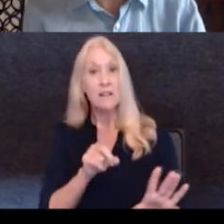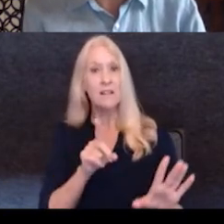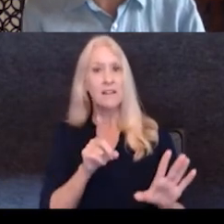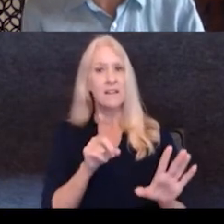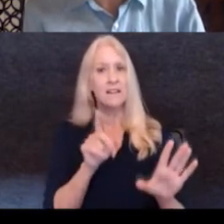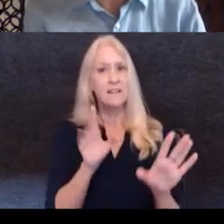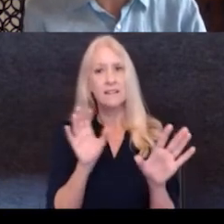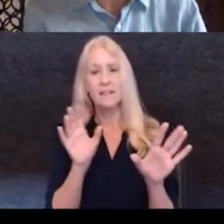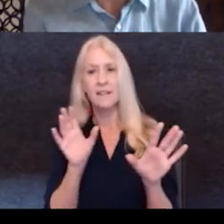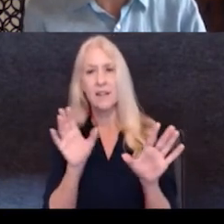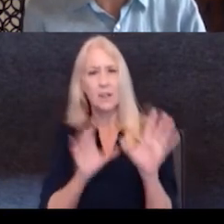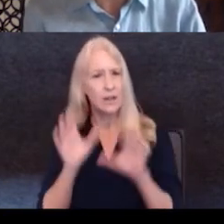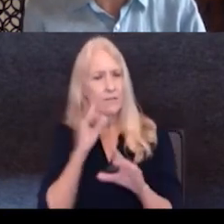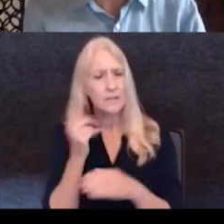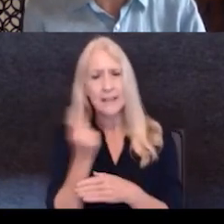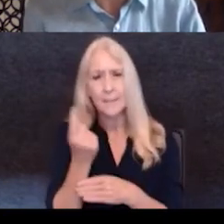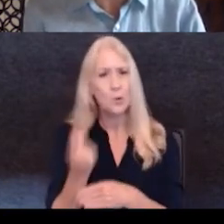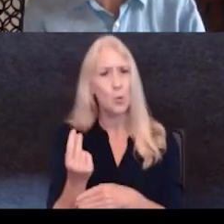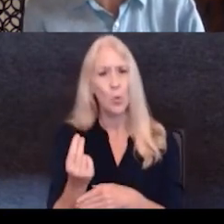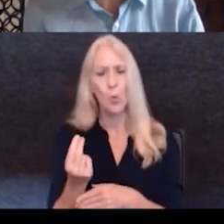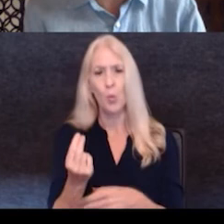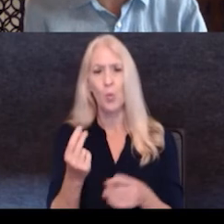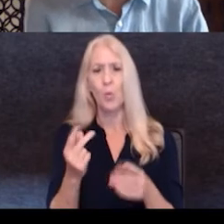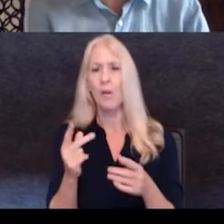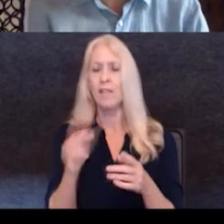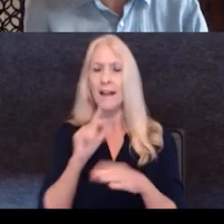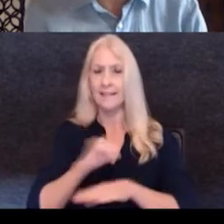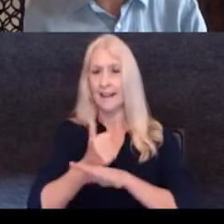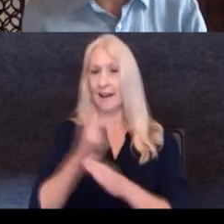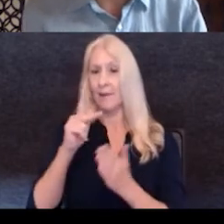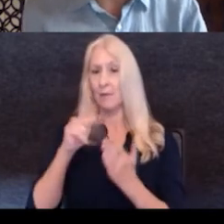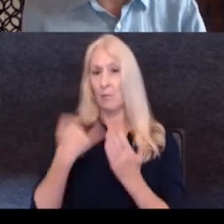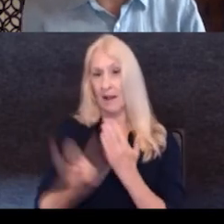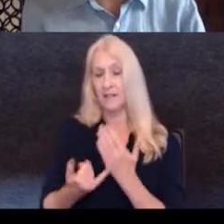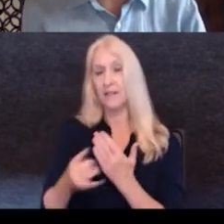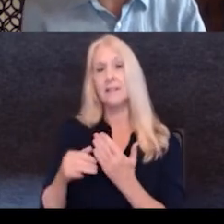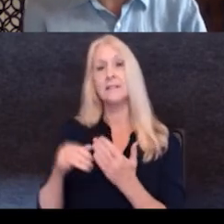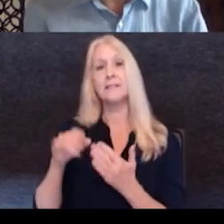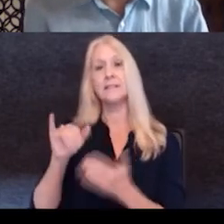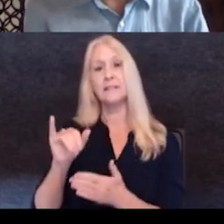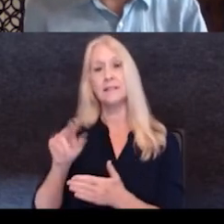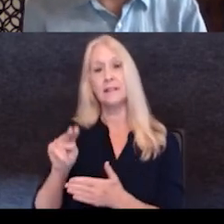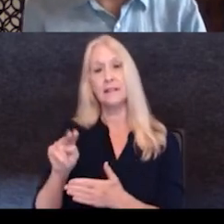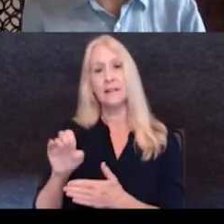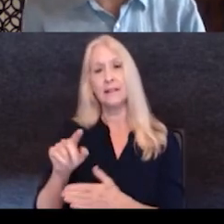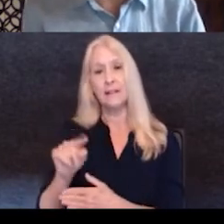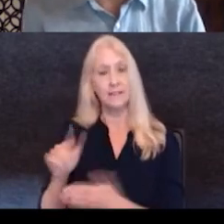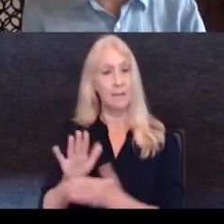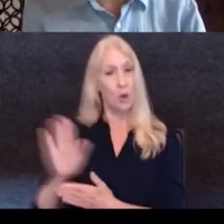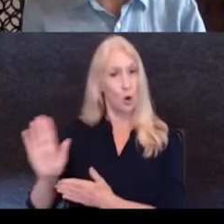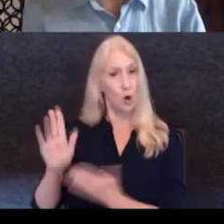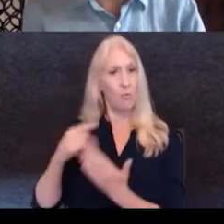um, either, uh, in, uh, projects that Ines was doing, um, back home or, um,